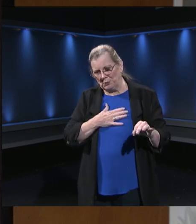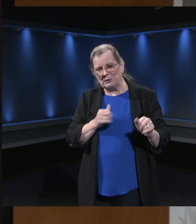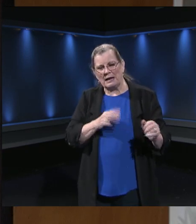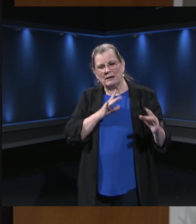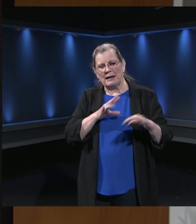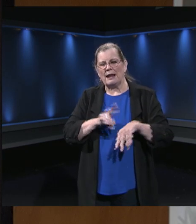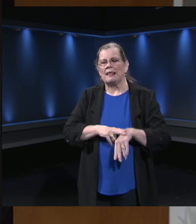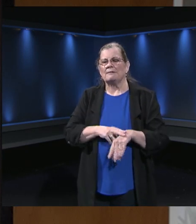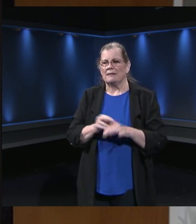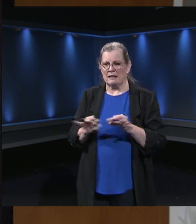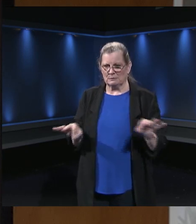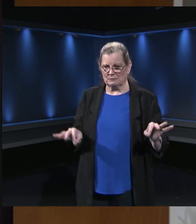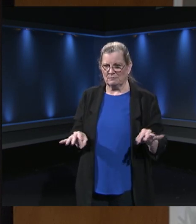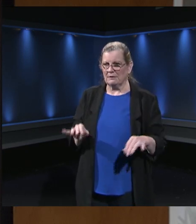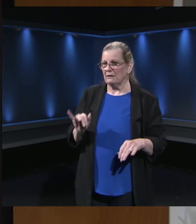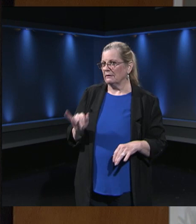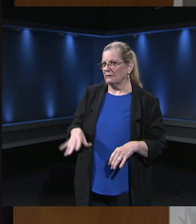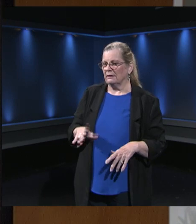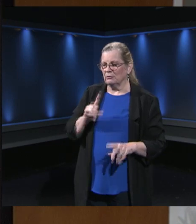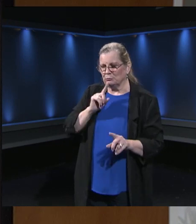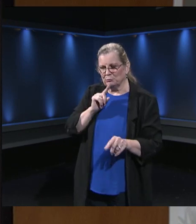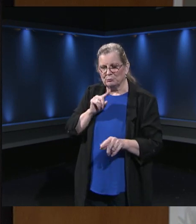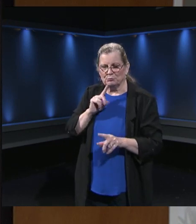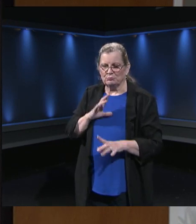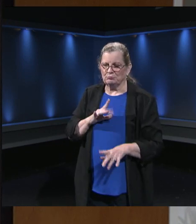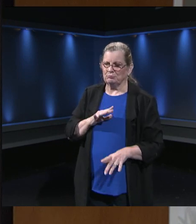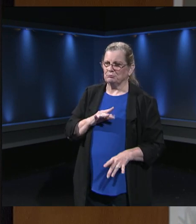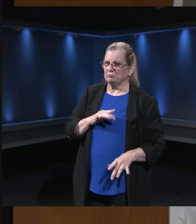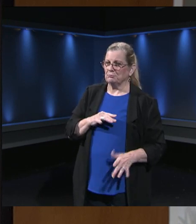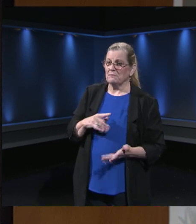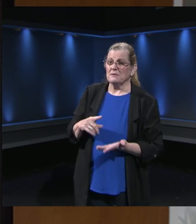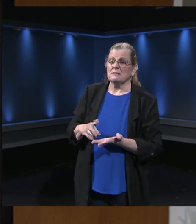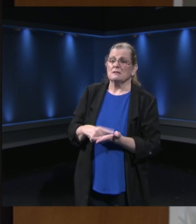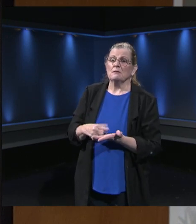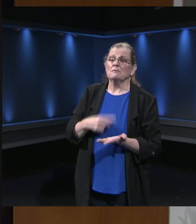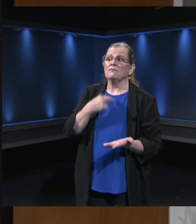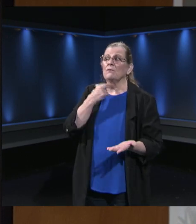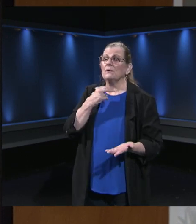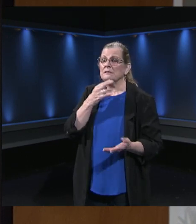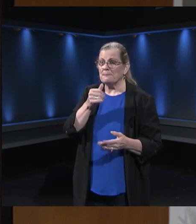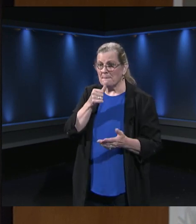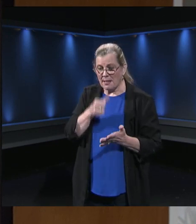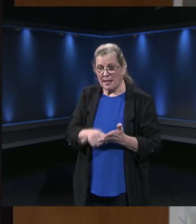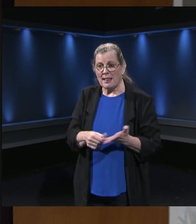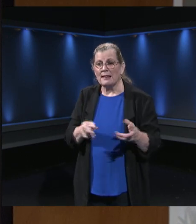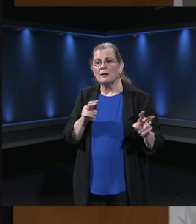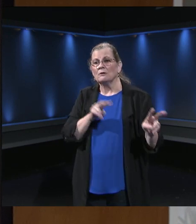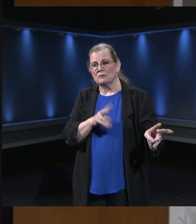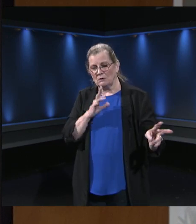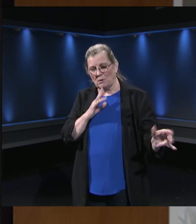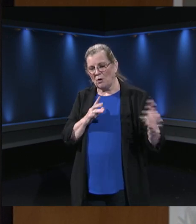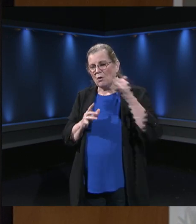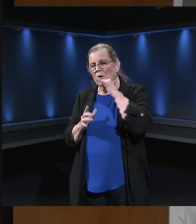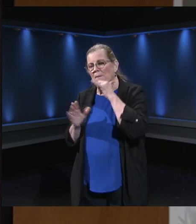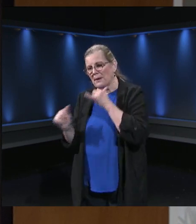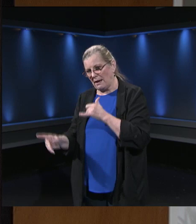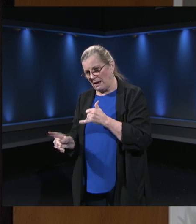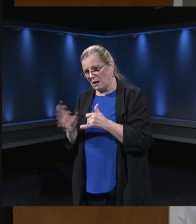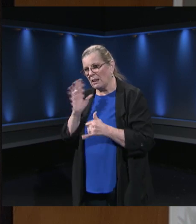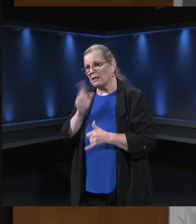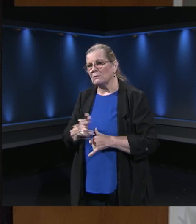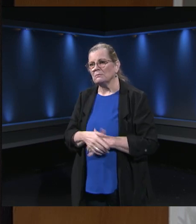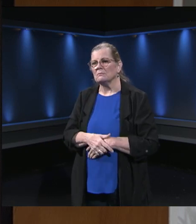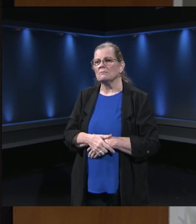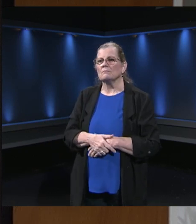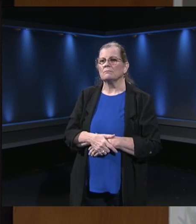answering calls all the time. It gets sent to them as a voicemail. They call you back. Great connection. So lots of communication supports. And